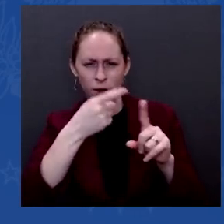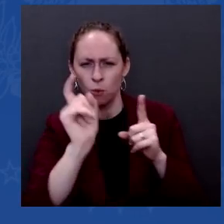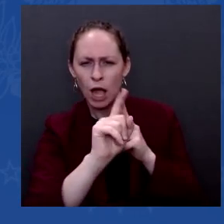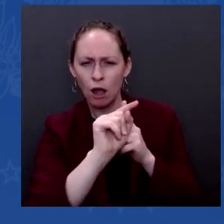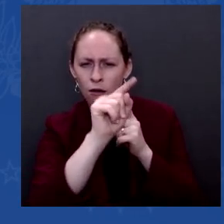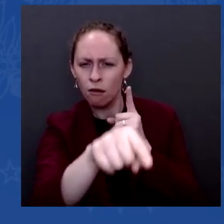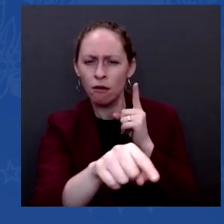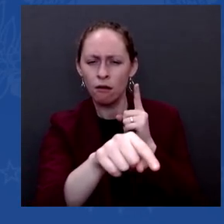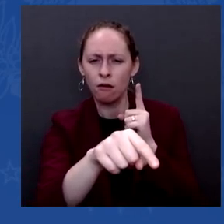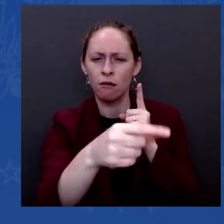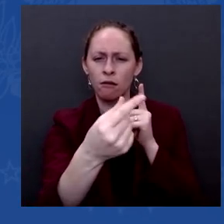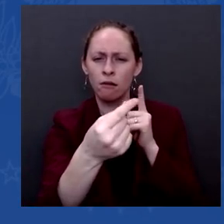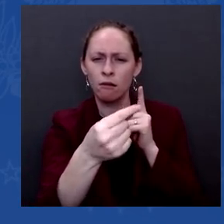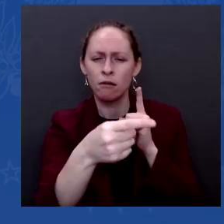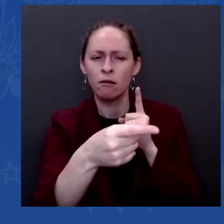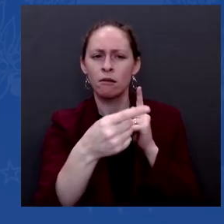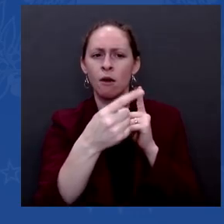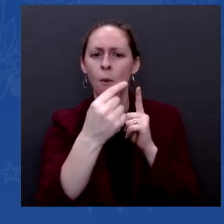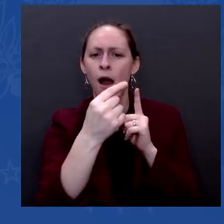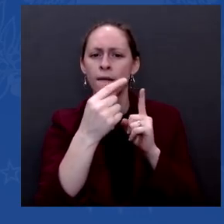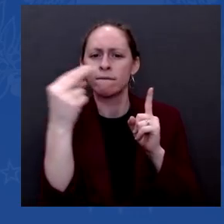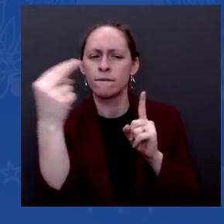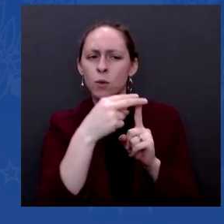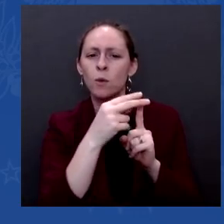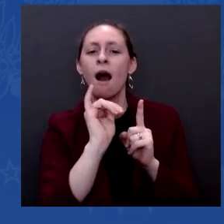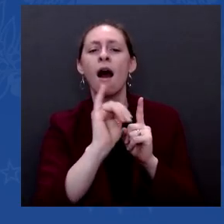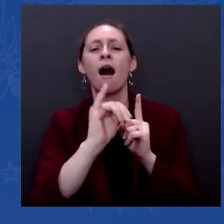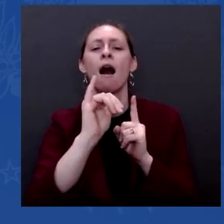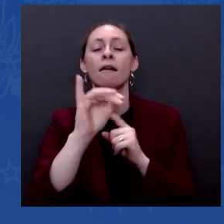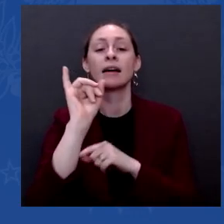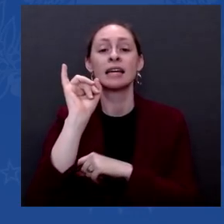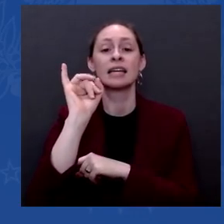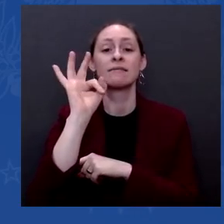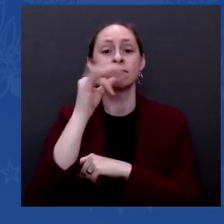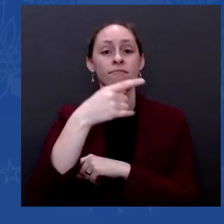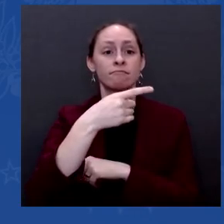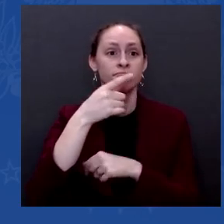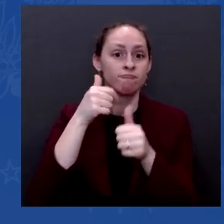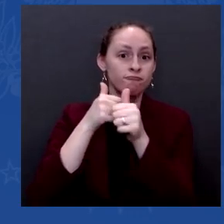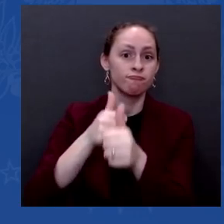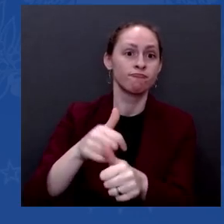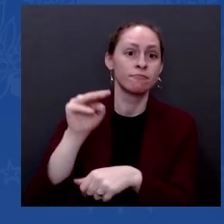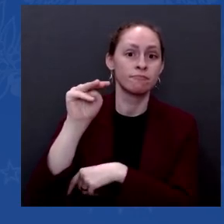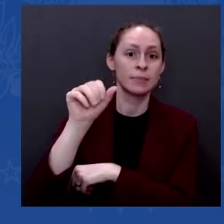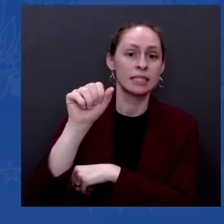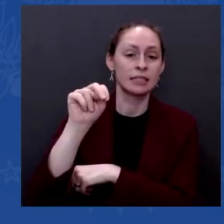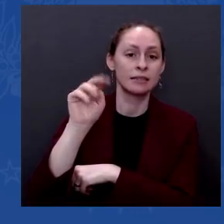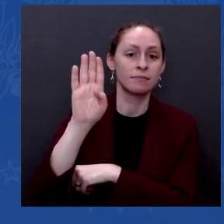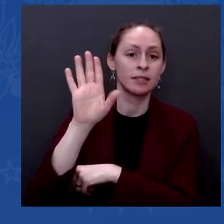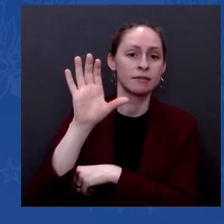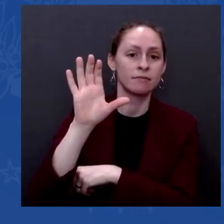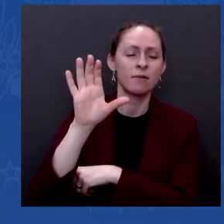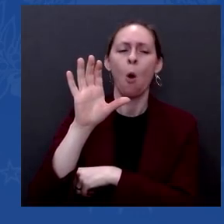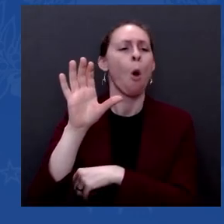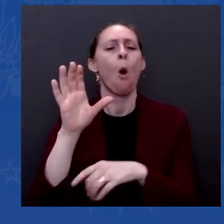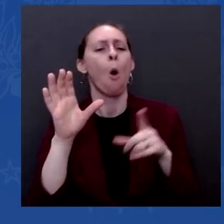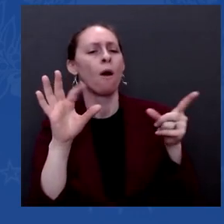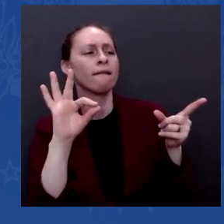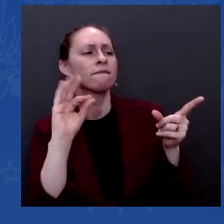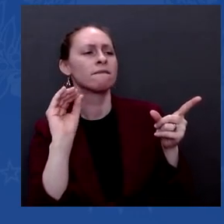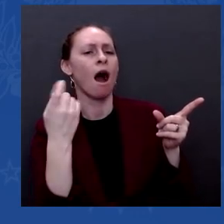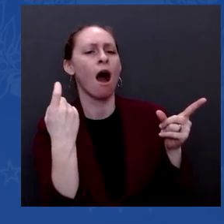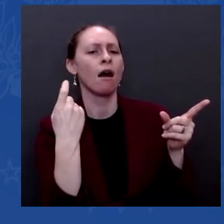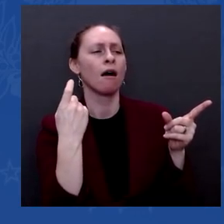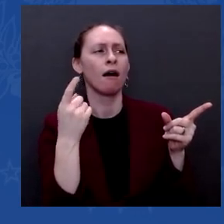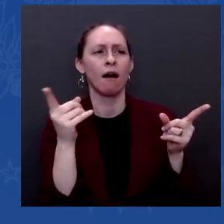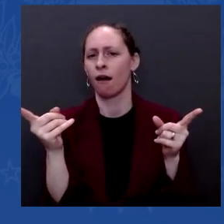MSNBC or whether it's Fox or whatever. mean — and one of the things I find fascinating that's happening, and you all are dealing with